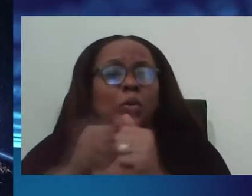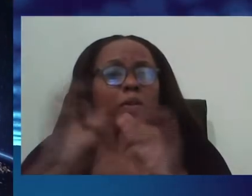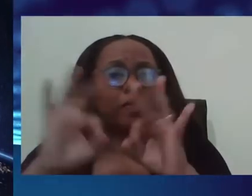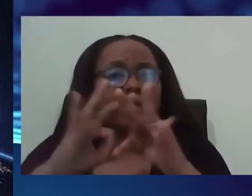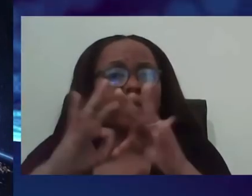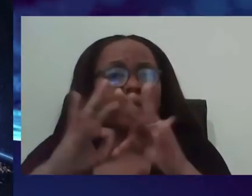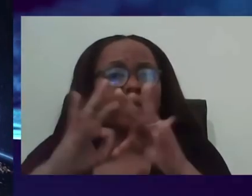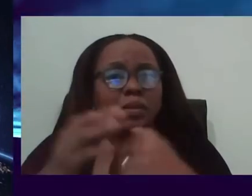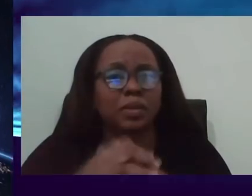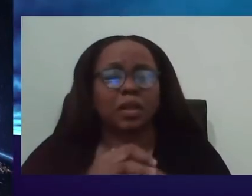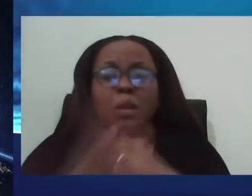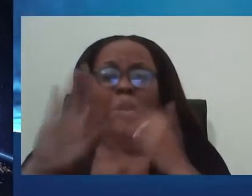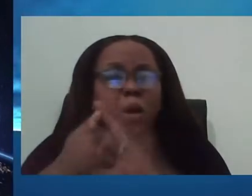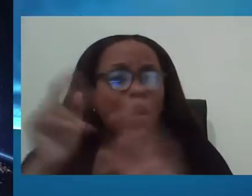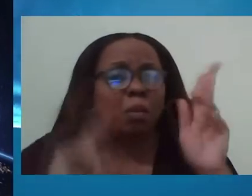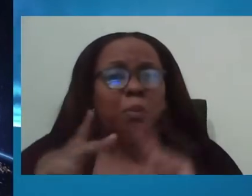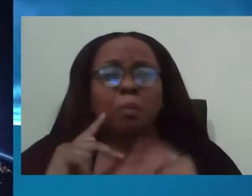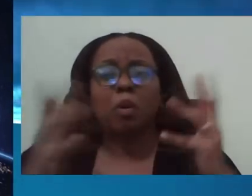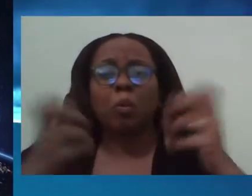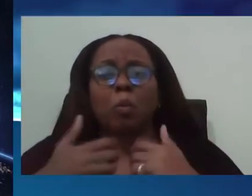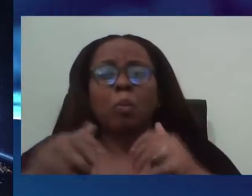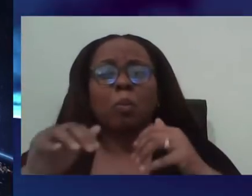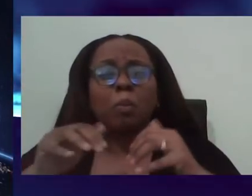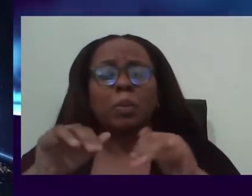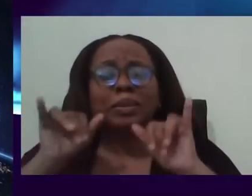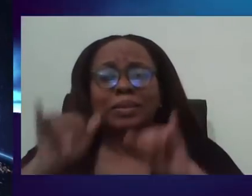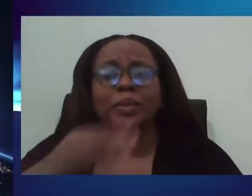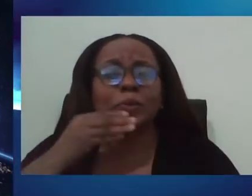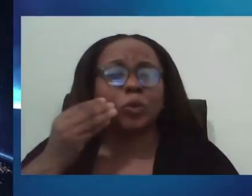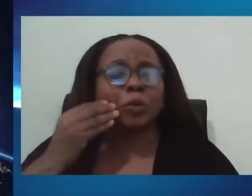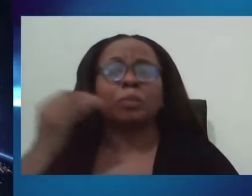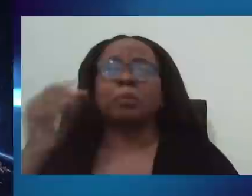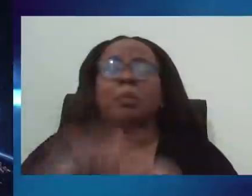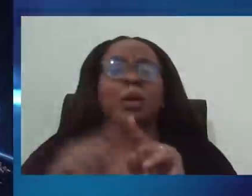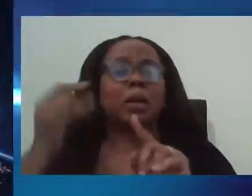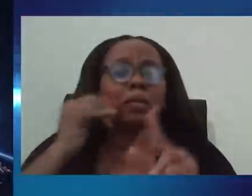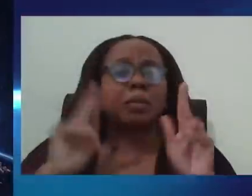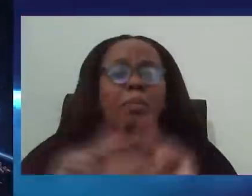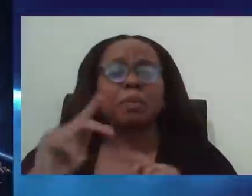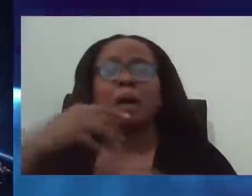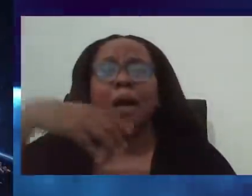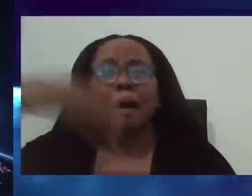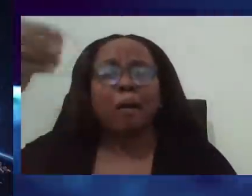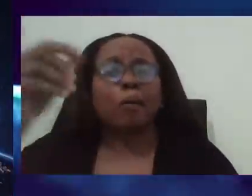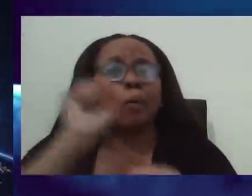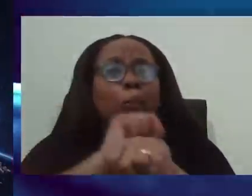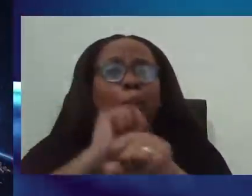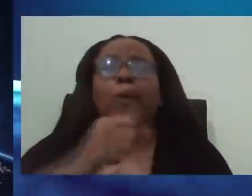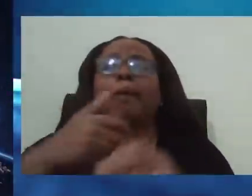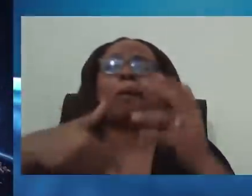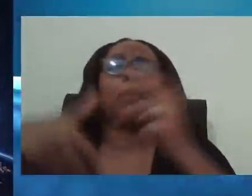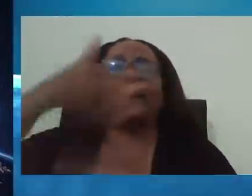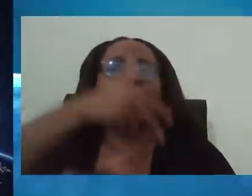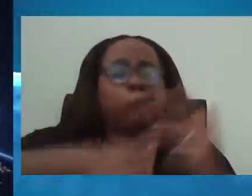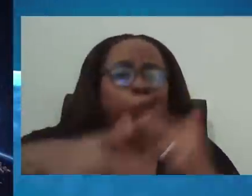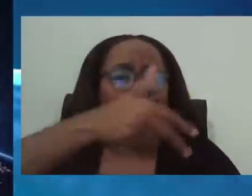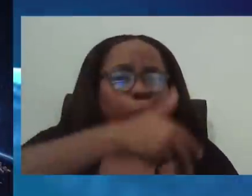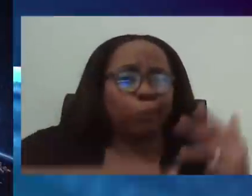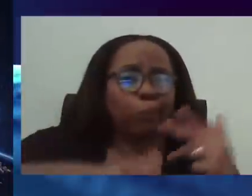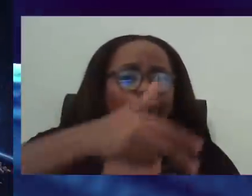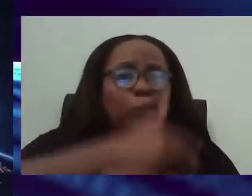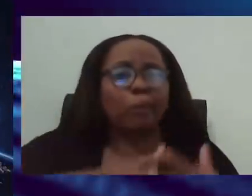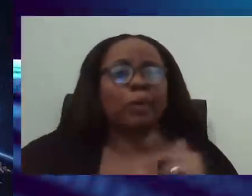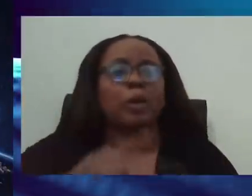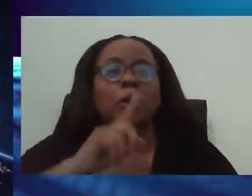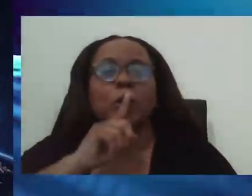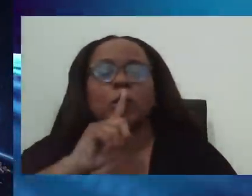likes to do that. But if you're having multiple persons going out to work, going out and, you know, doing their daily routine, it is so